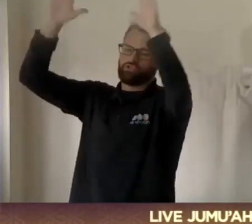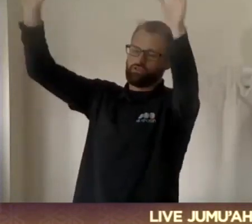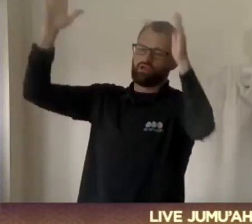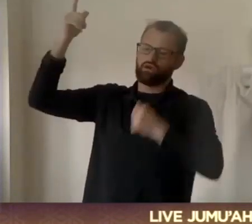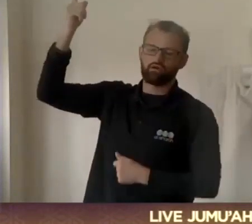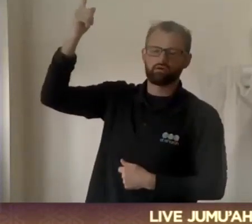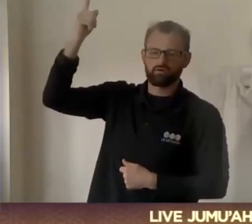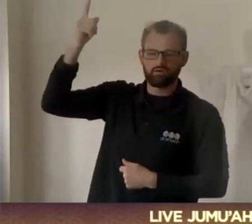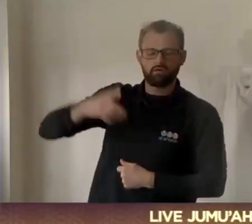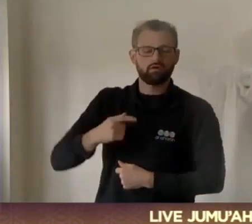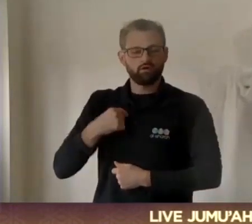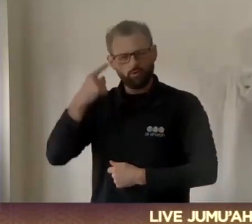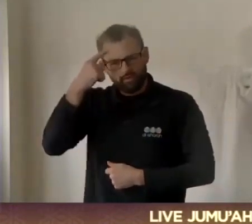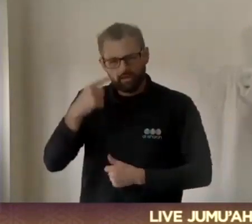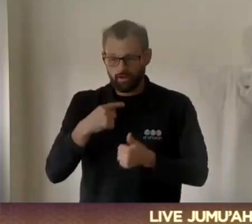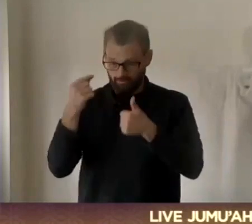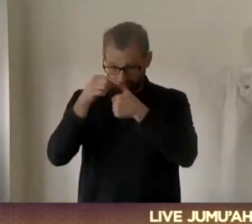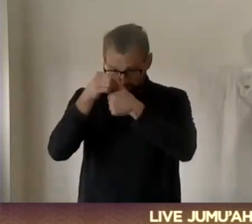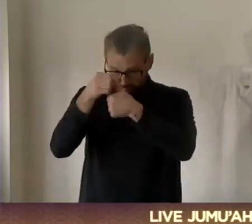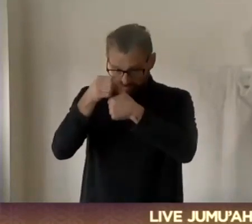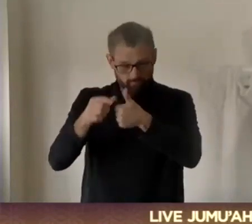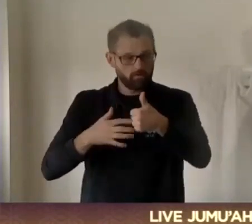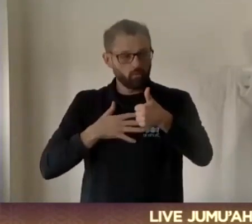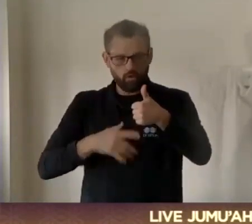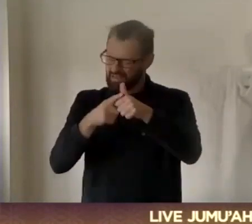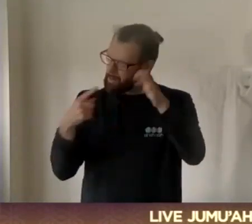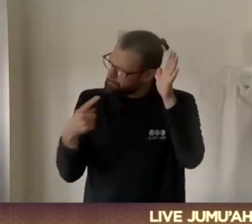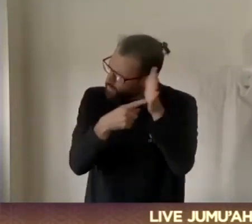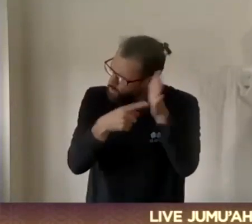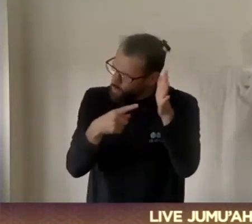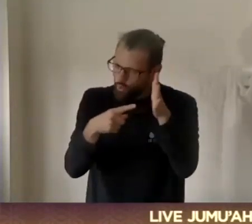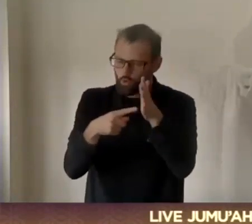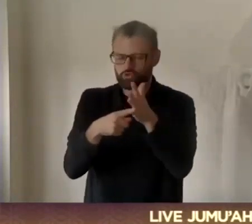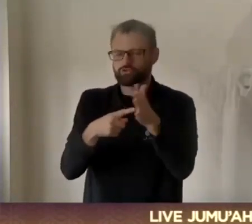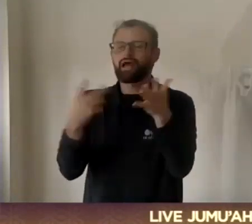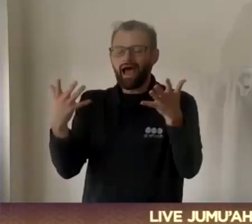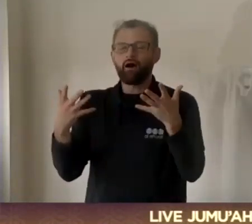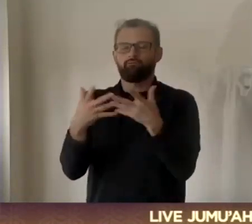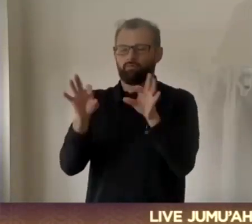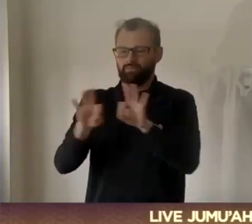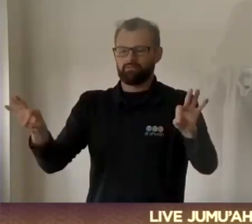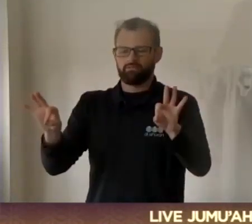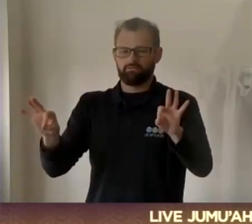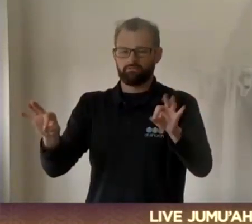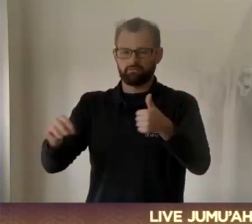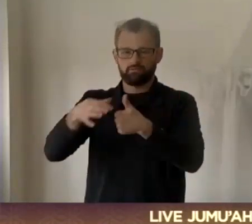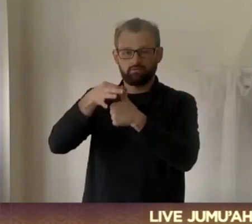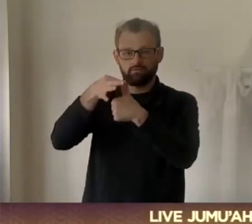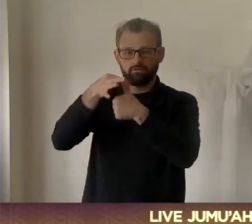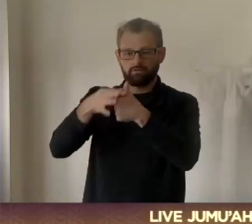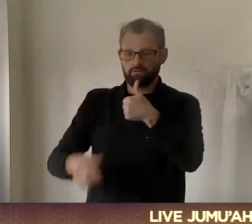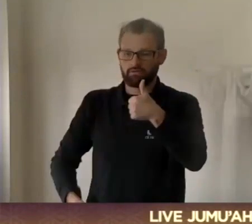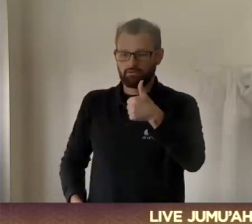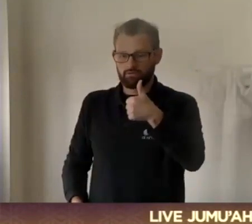to look at the first ingredient, the most important ingredient of this peace, it is known as